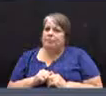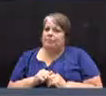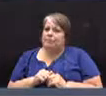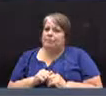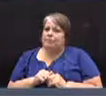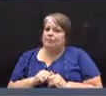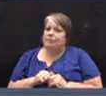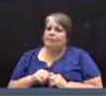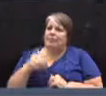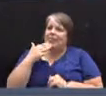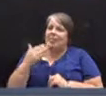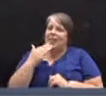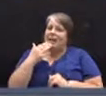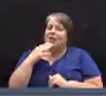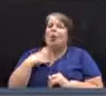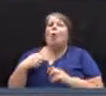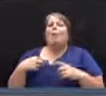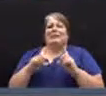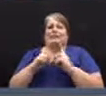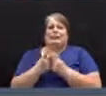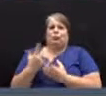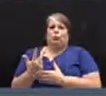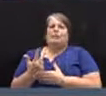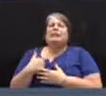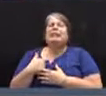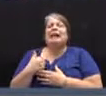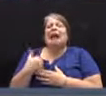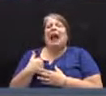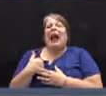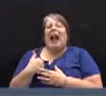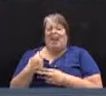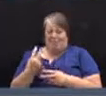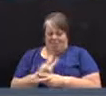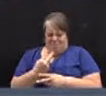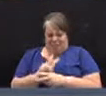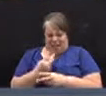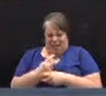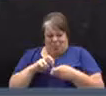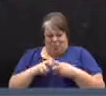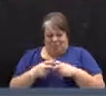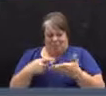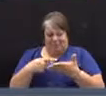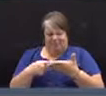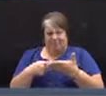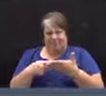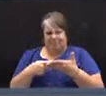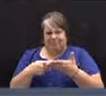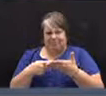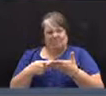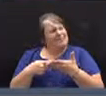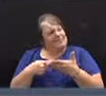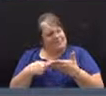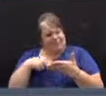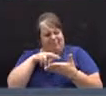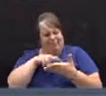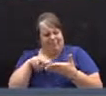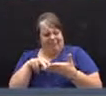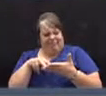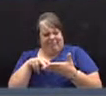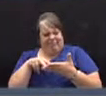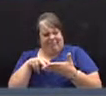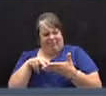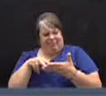Thank you. Hi, I'm Siegel, District 3. I have an arithmetic problem. If I look at the